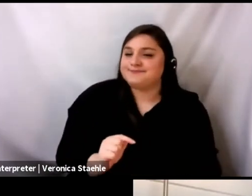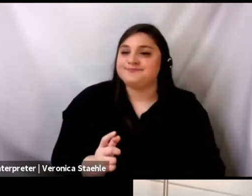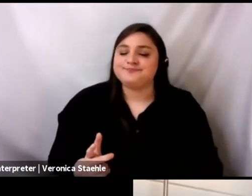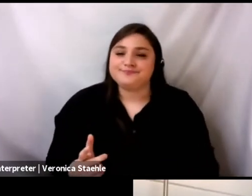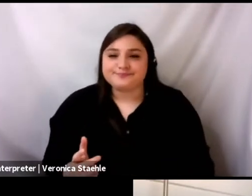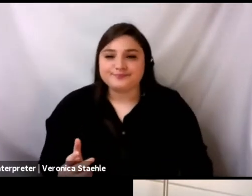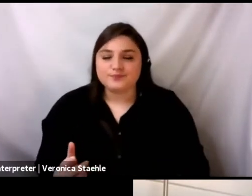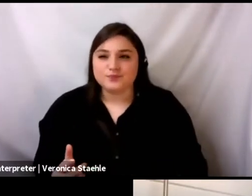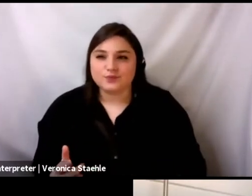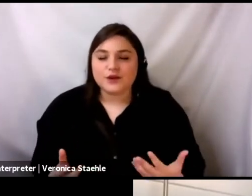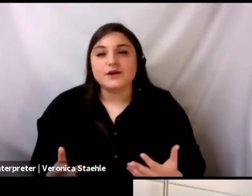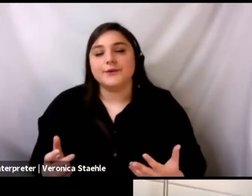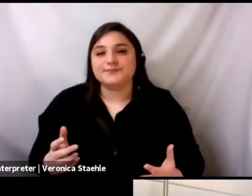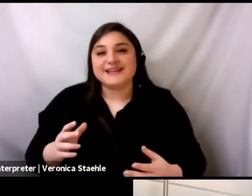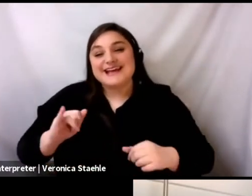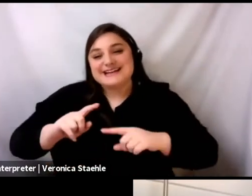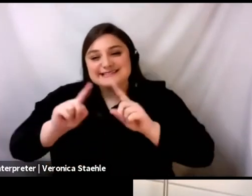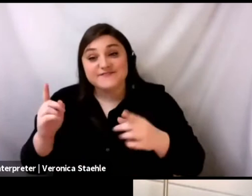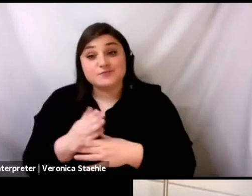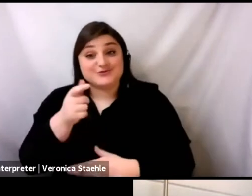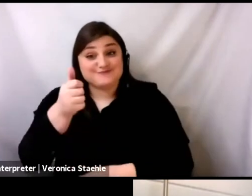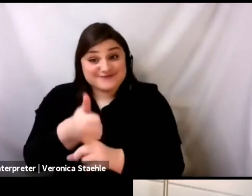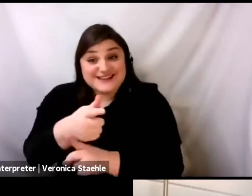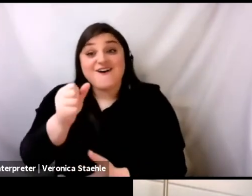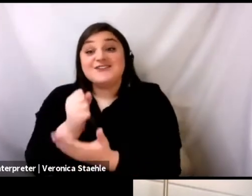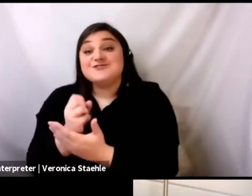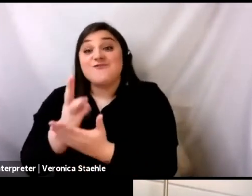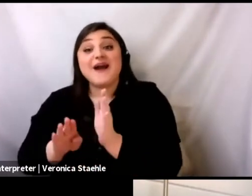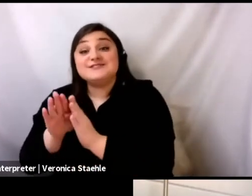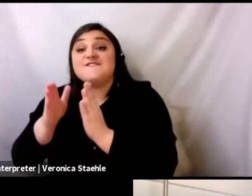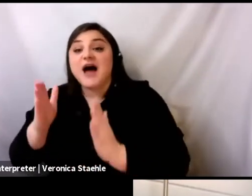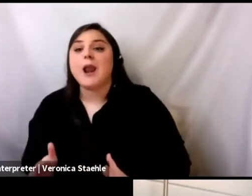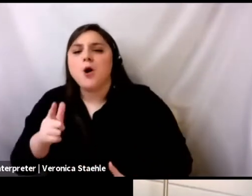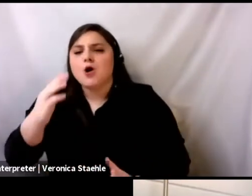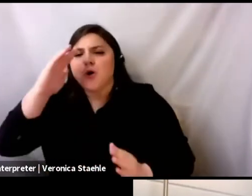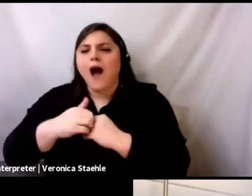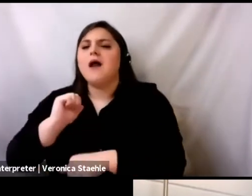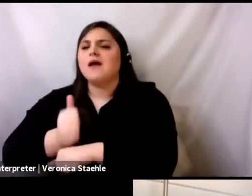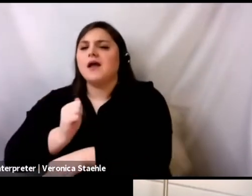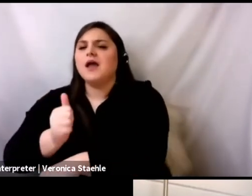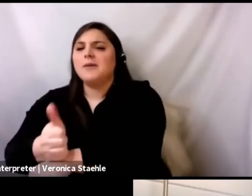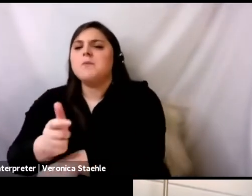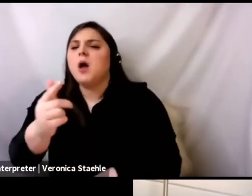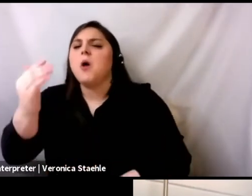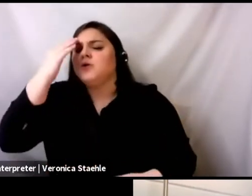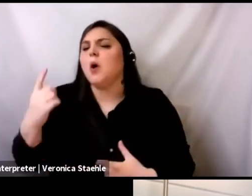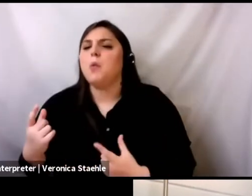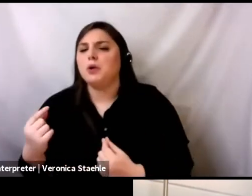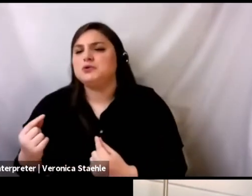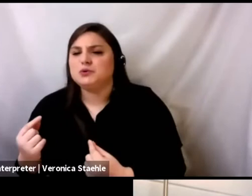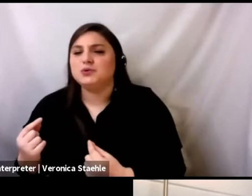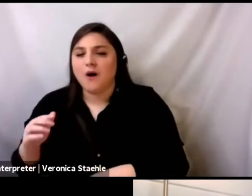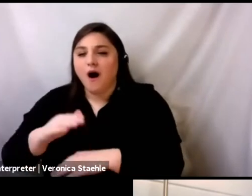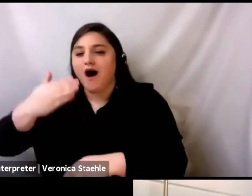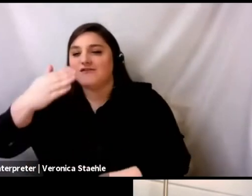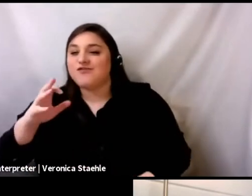being a software developer, implementing that and knowing that, oh, I, know this works and, and like, you know, on the, on the front end